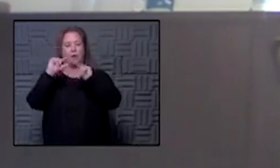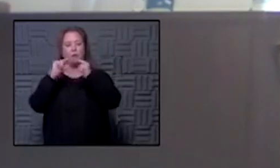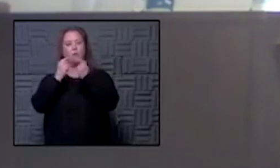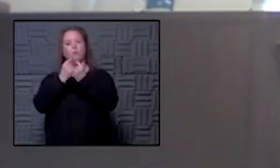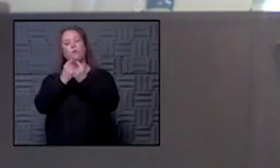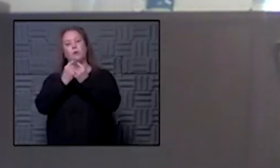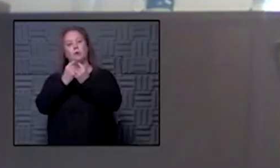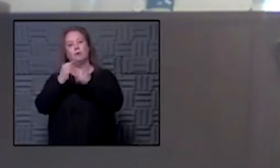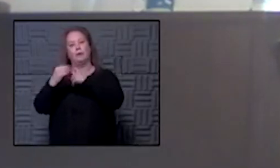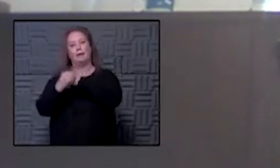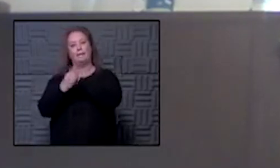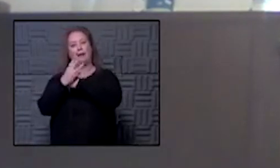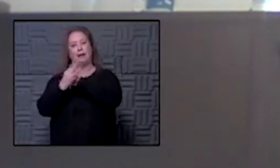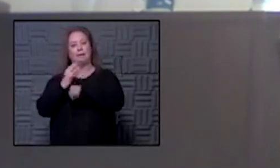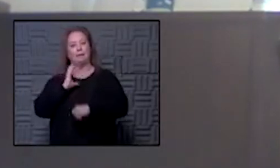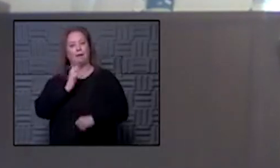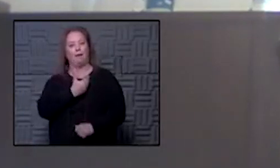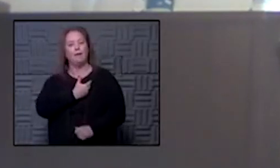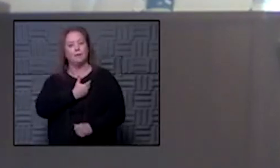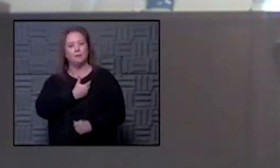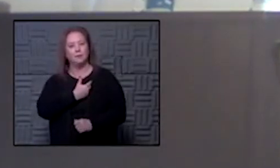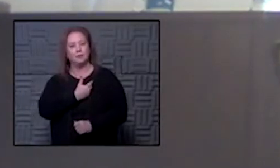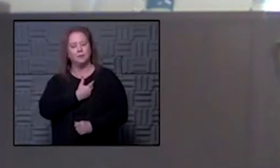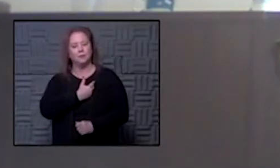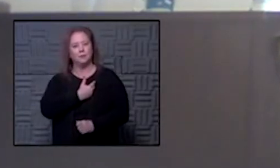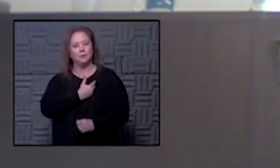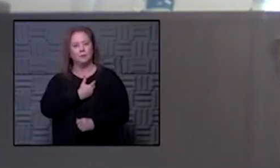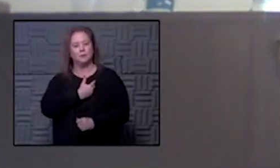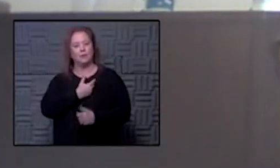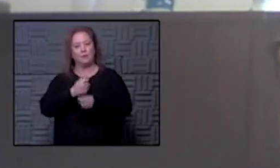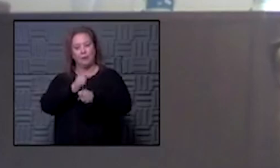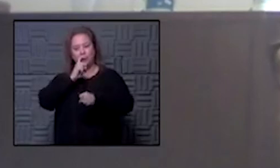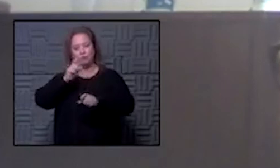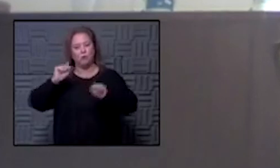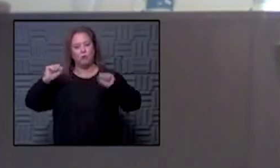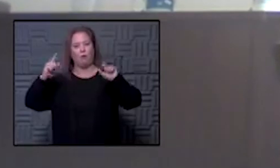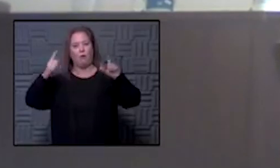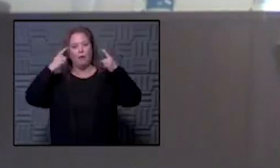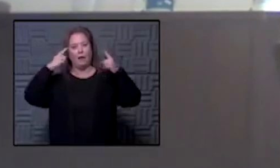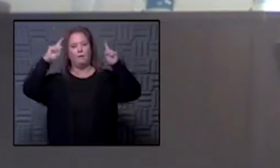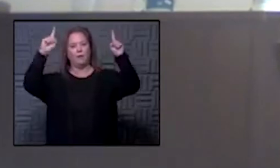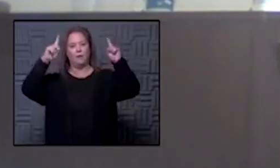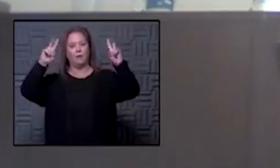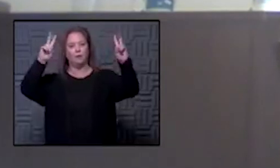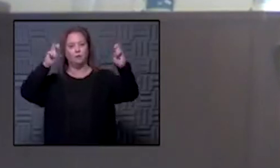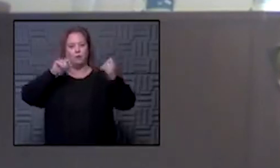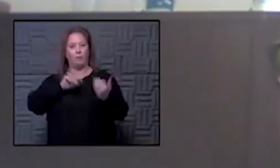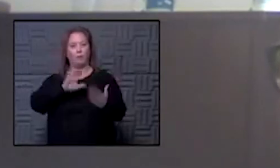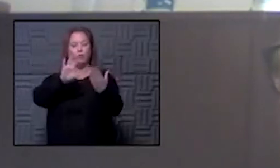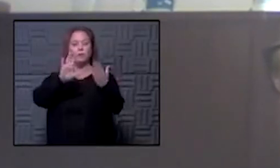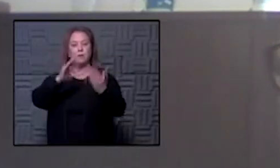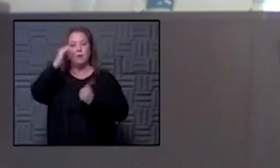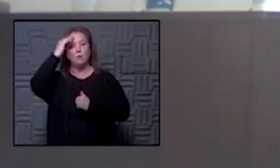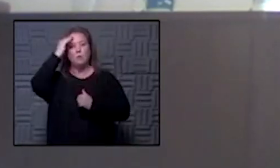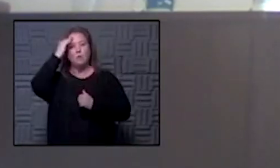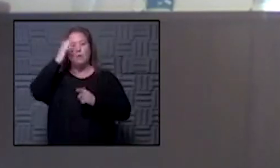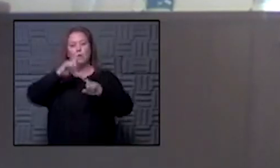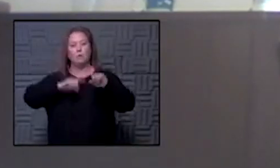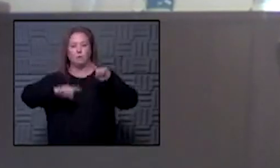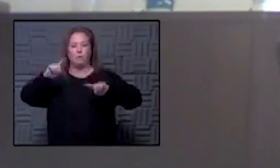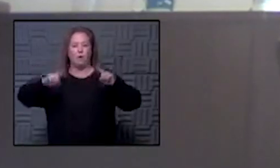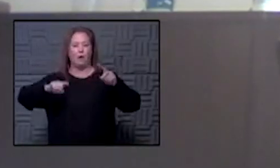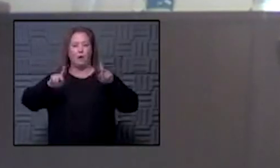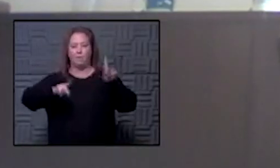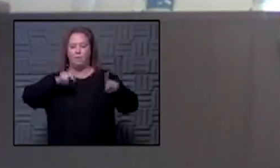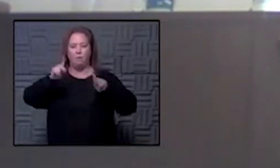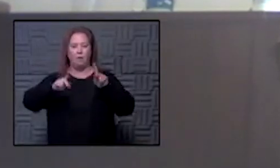is advising us um on making sure that all the efficacy issues are being looked at uh we know that there are different populations